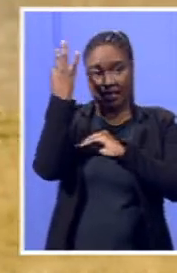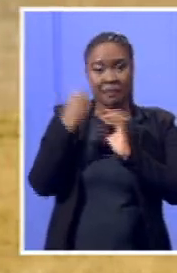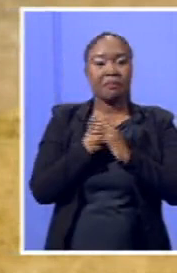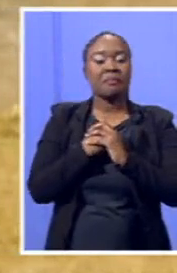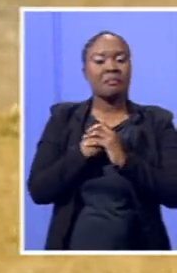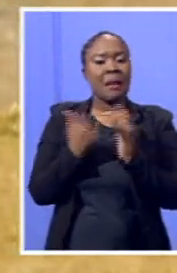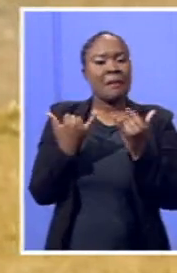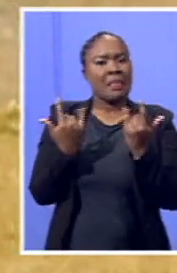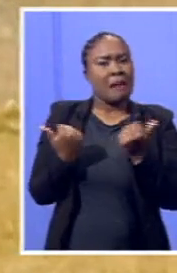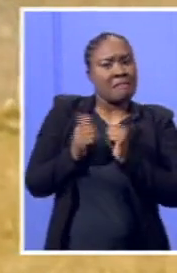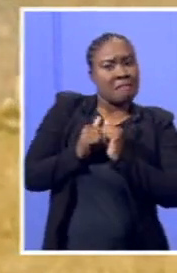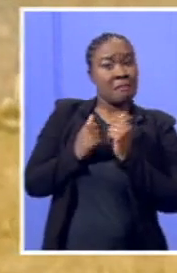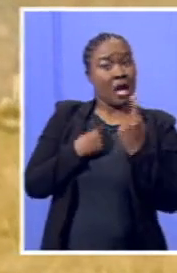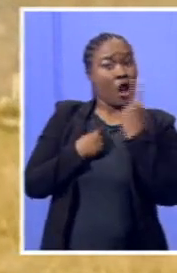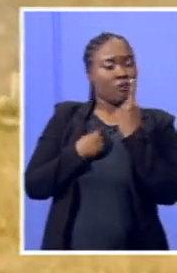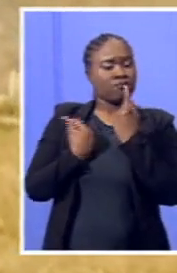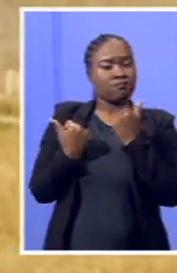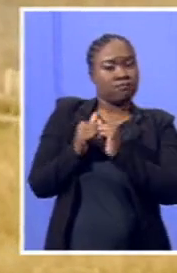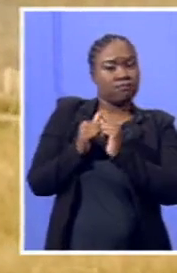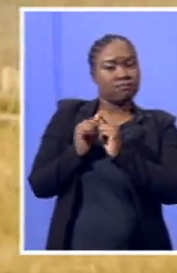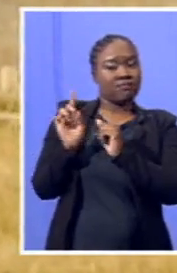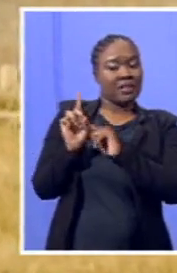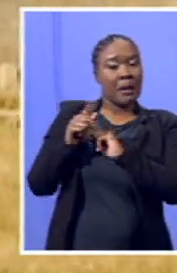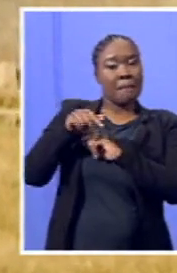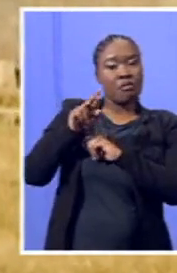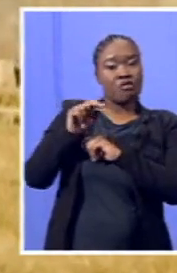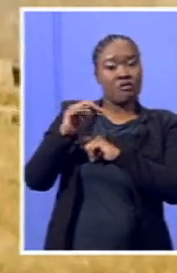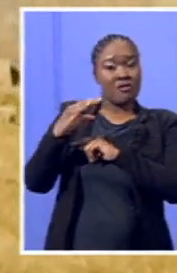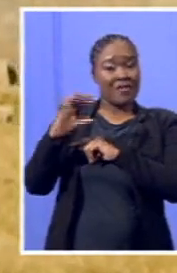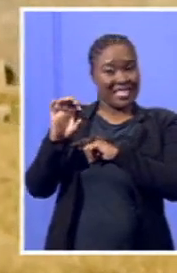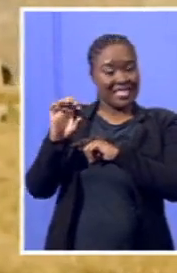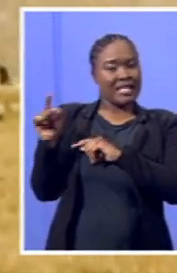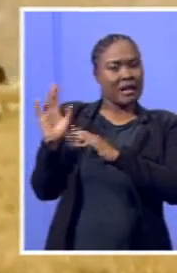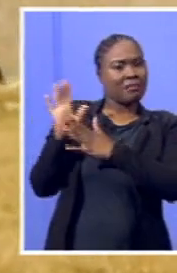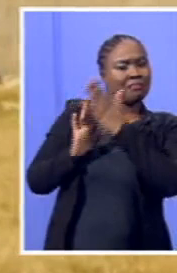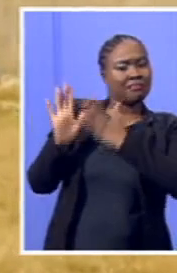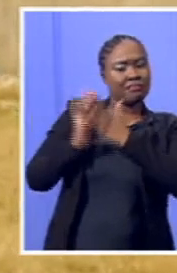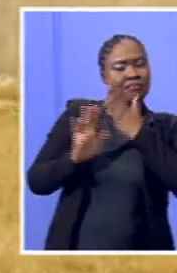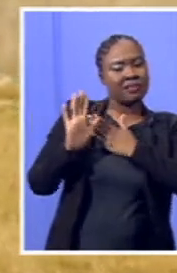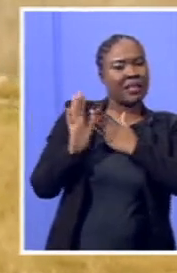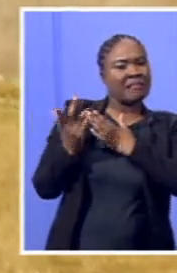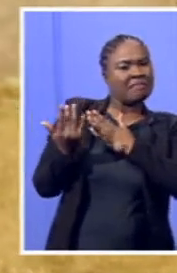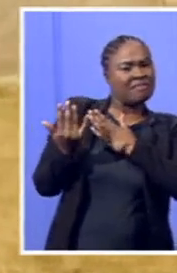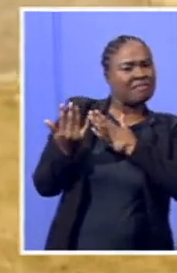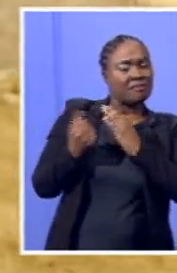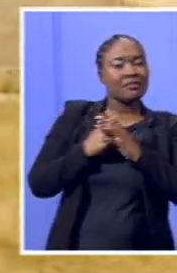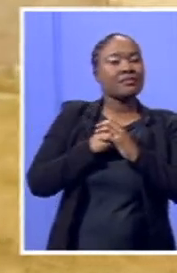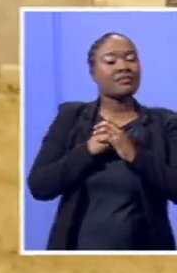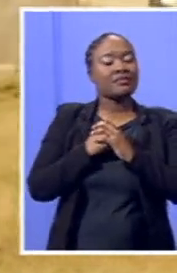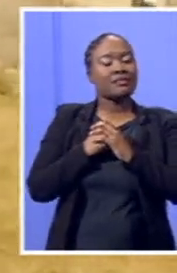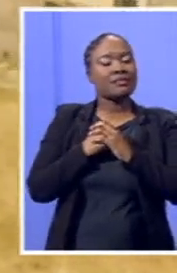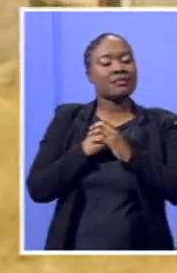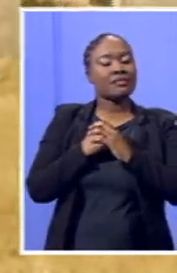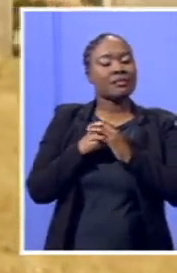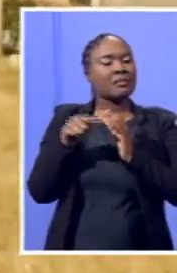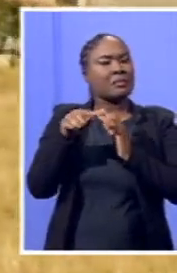that Prince Piccolomzi Mtikaka, who is going to be telling us about and unpack the